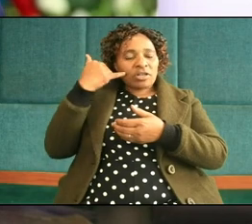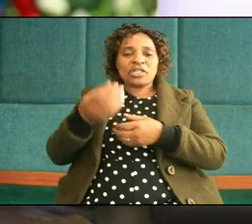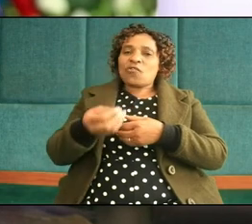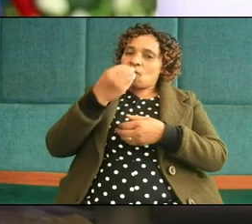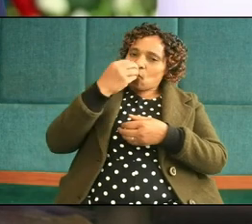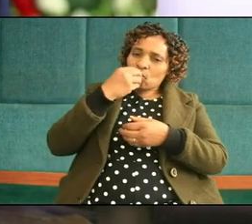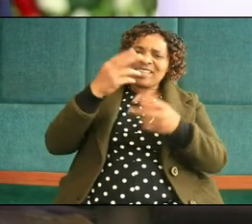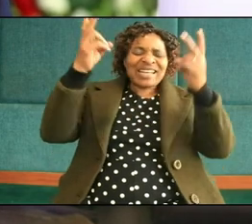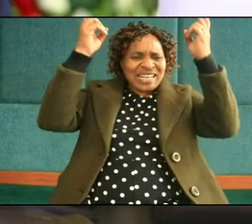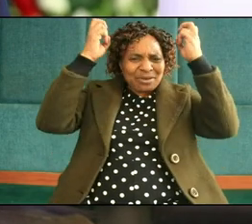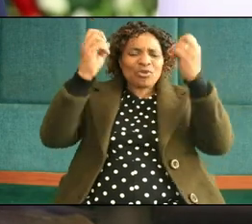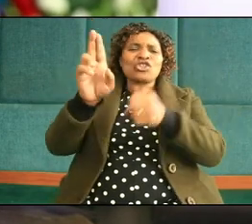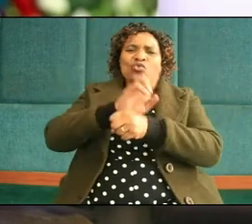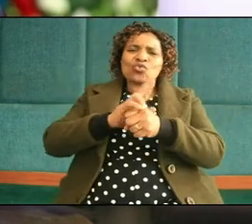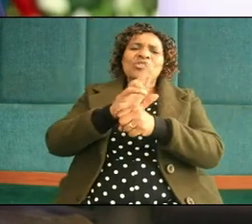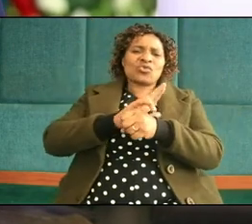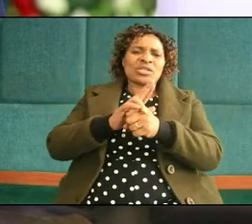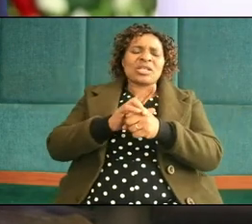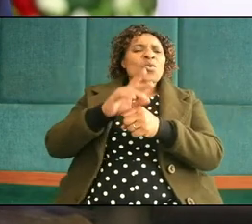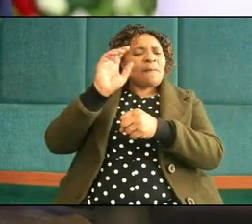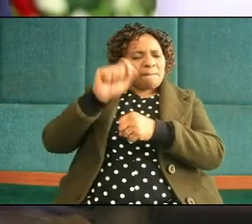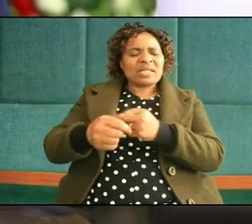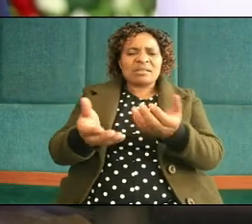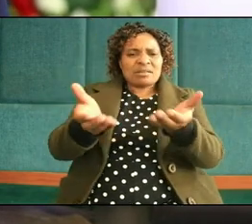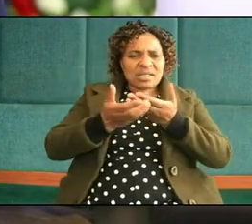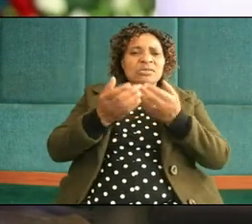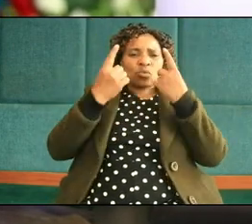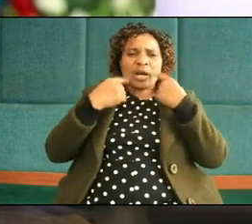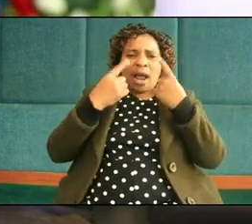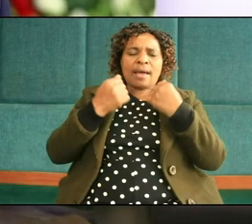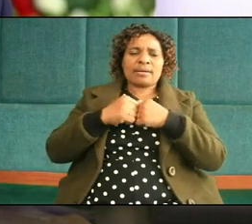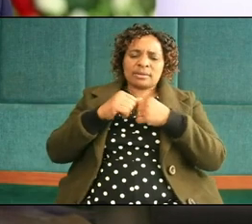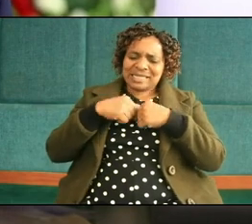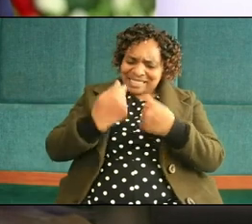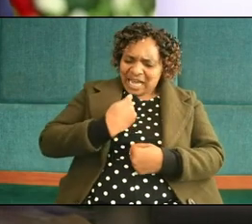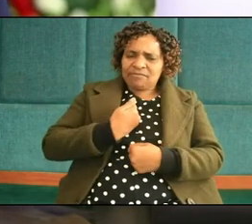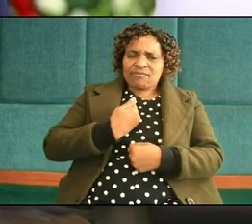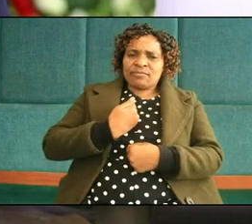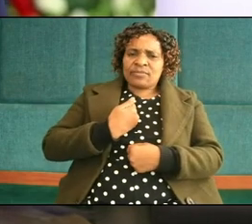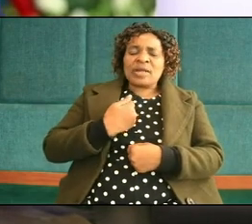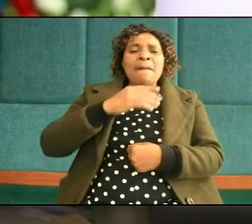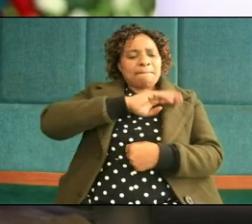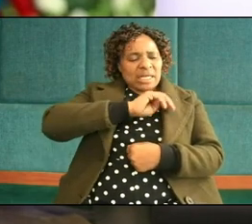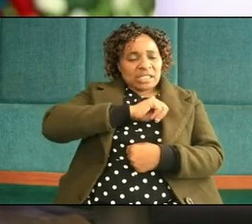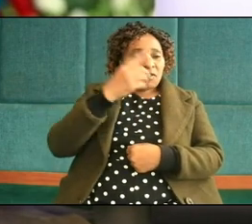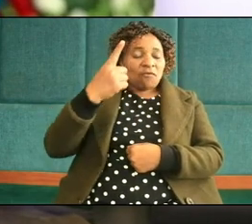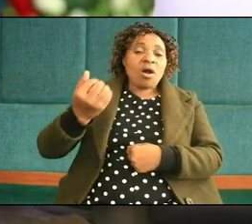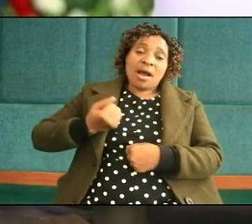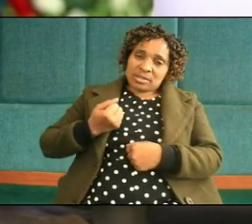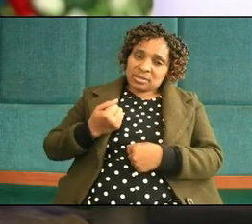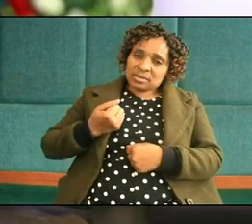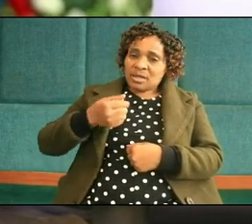we need to cry we need to cry for ourselves we need to ask mercies for God because